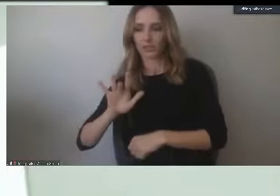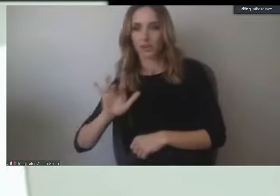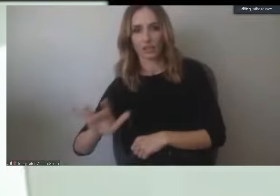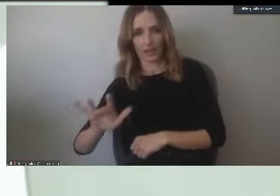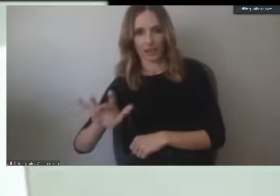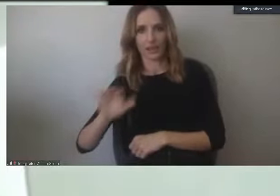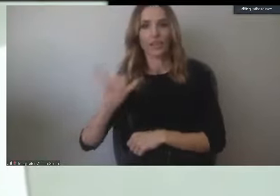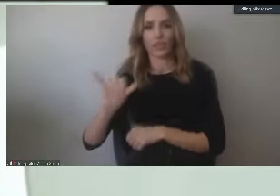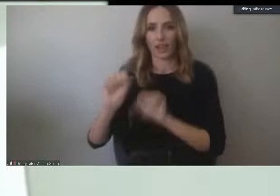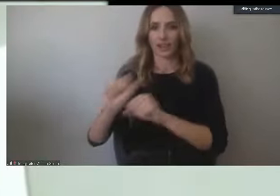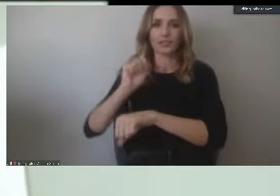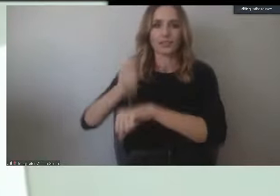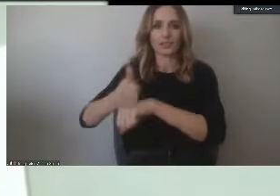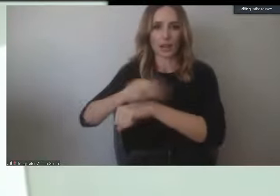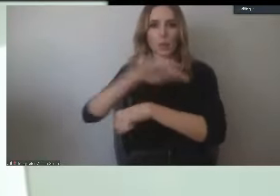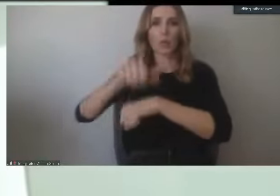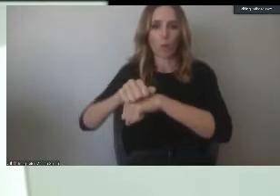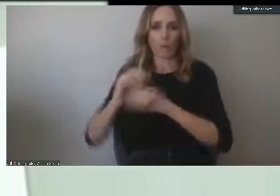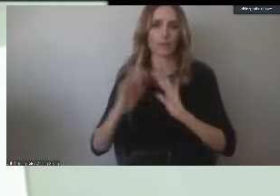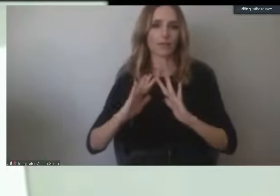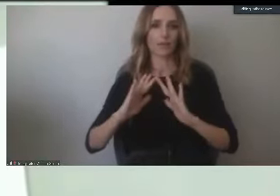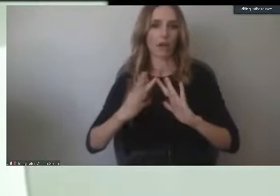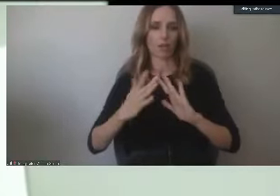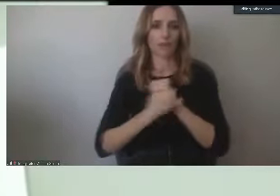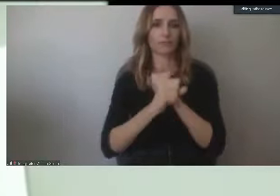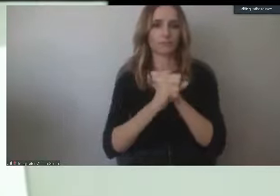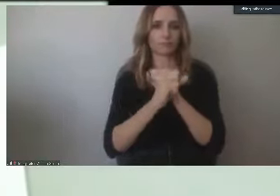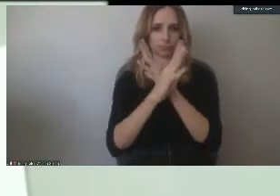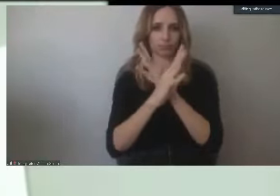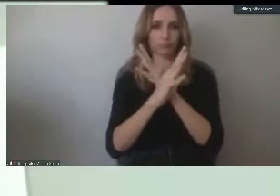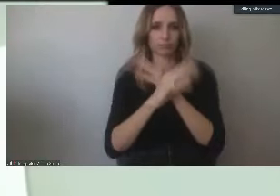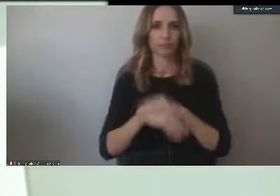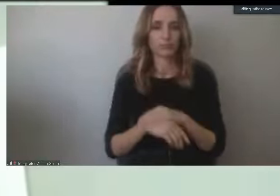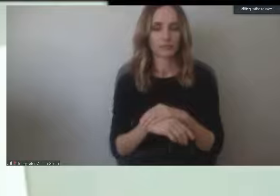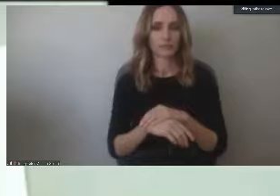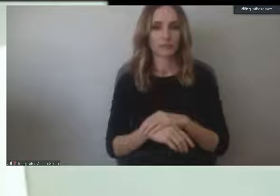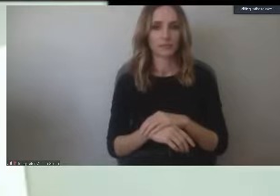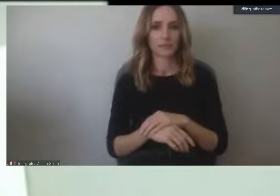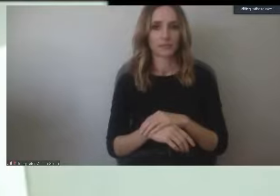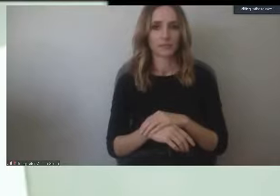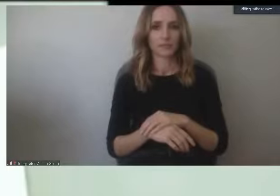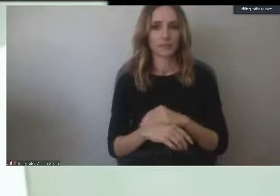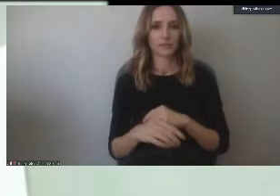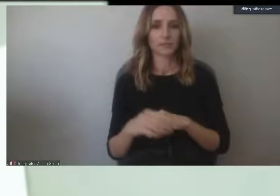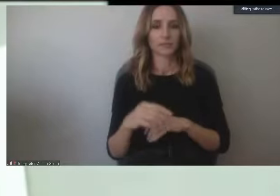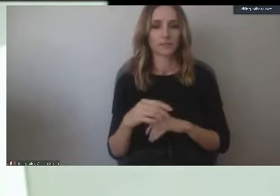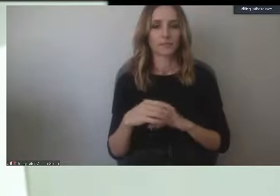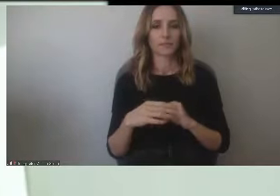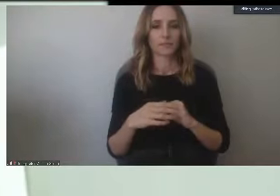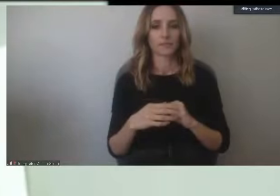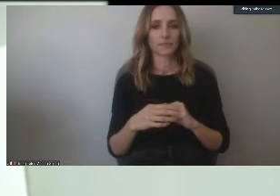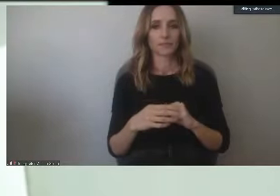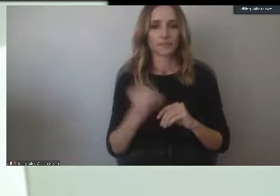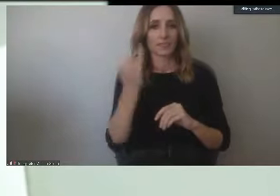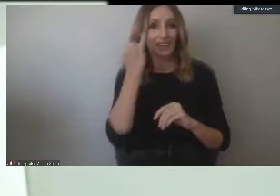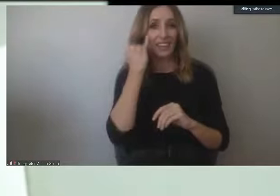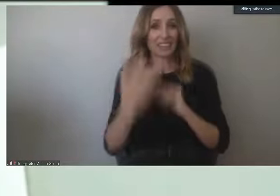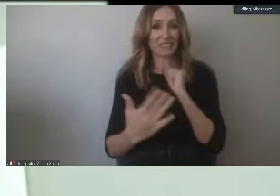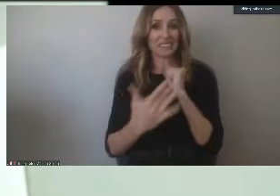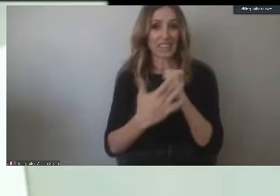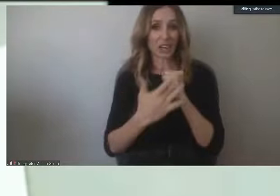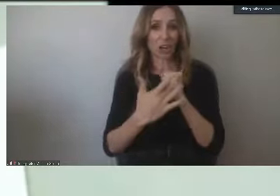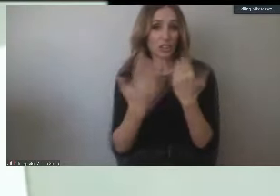online, a virtual appointment. As well as if you have limitations to accessing technology that